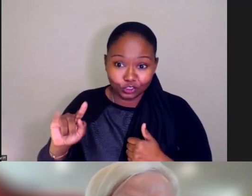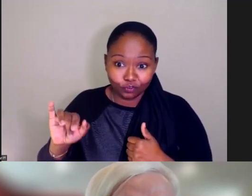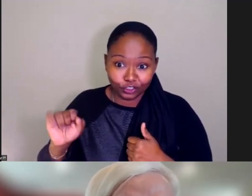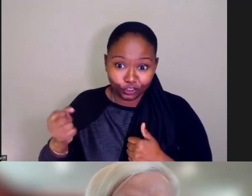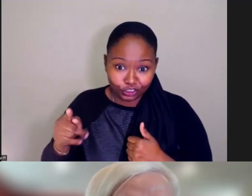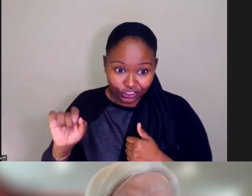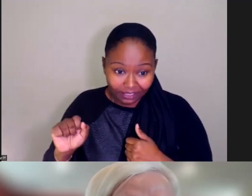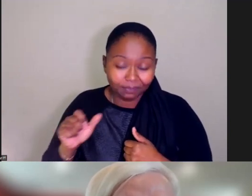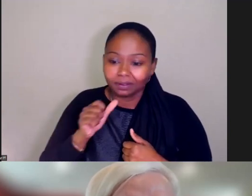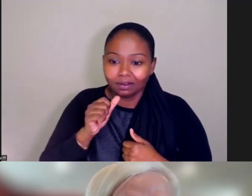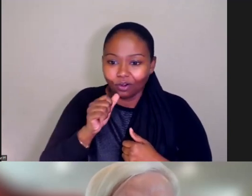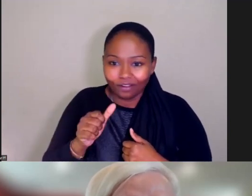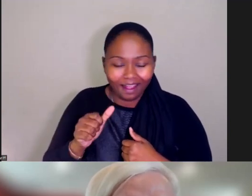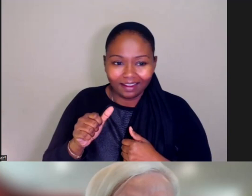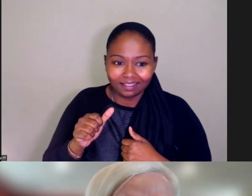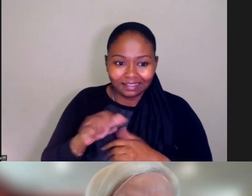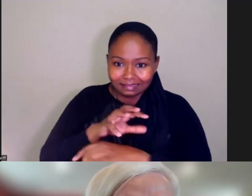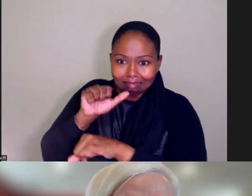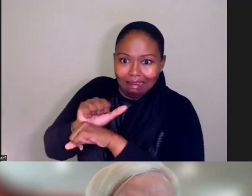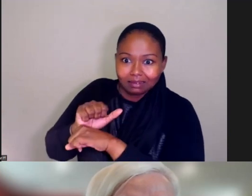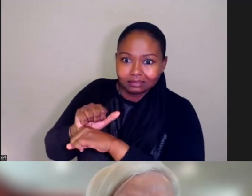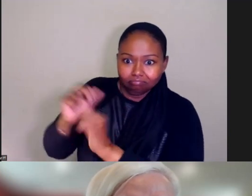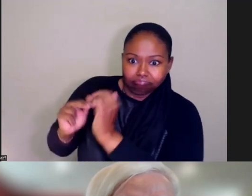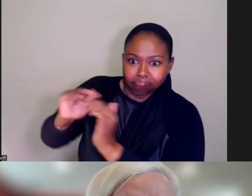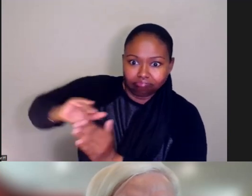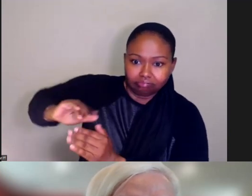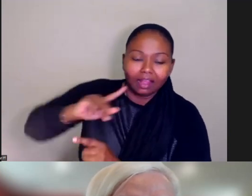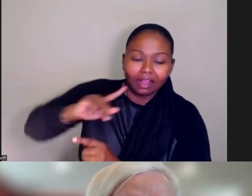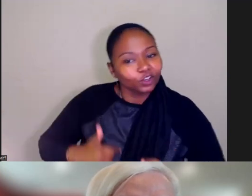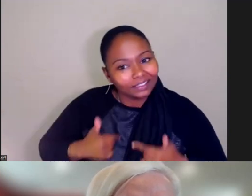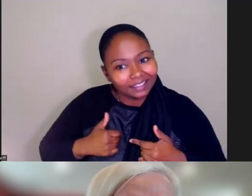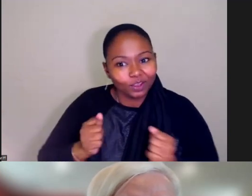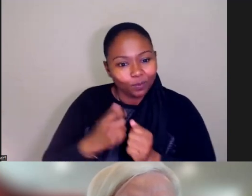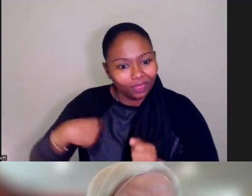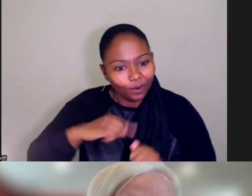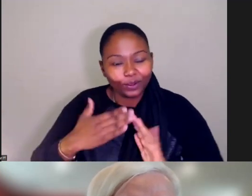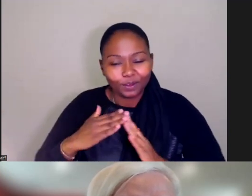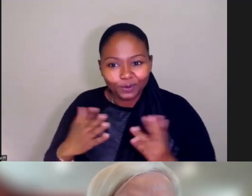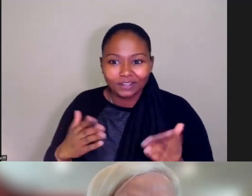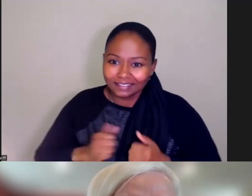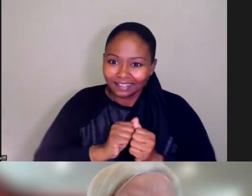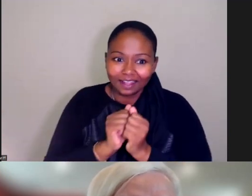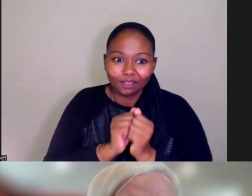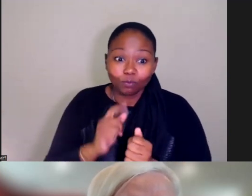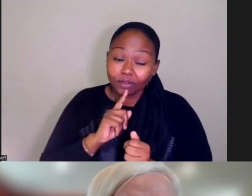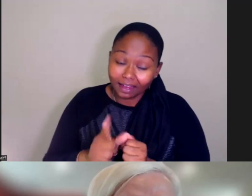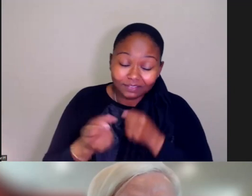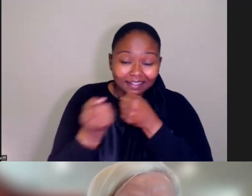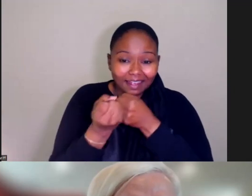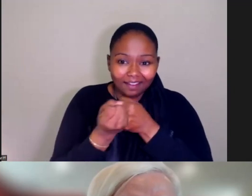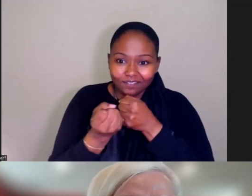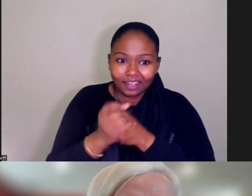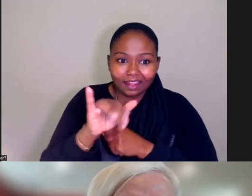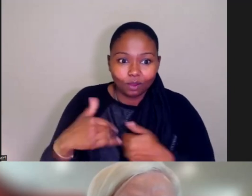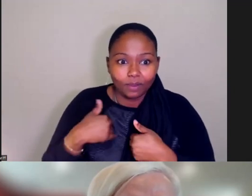live in. And so just got to continue to put that message out there and make sure that we're all advocating to have these types of facilities